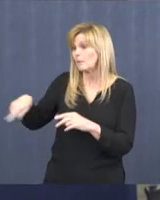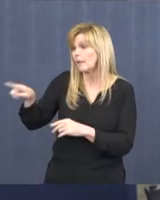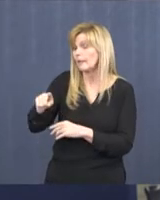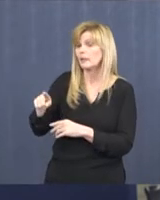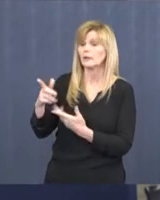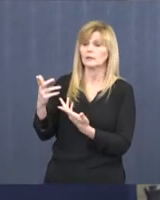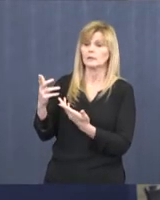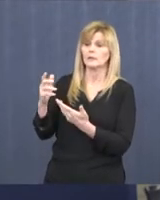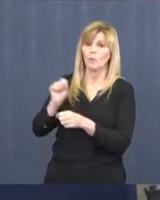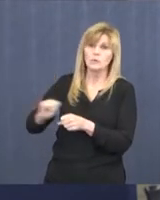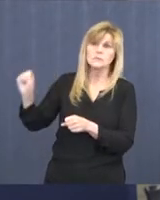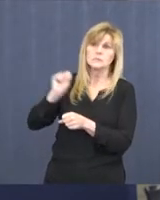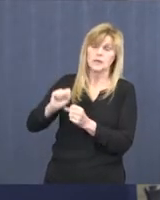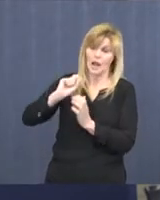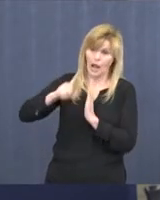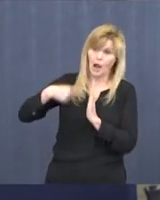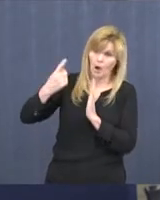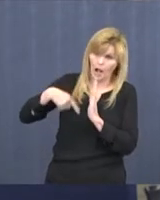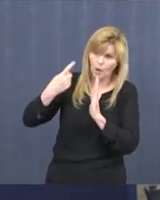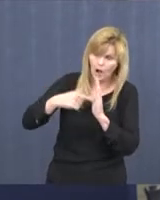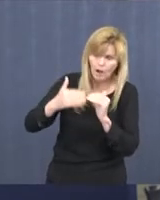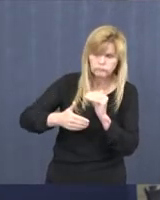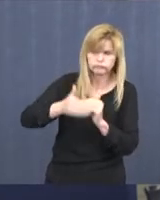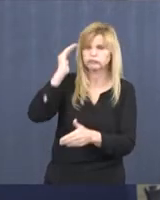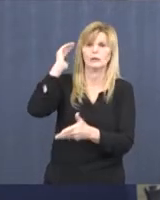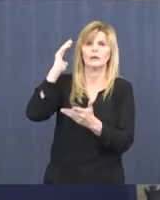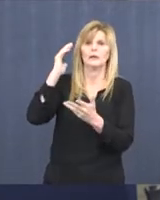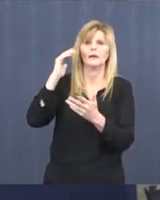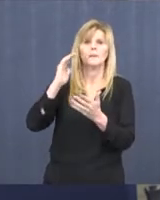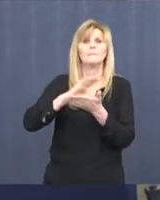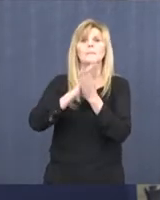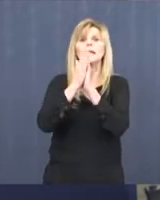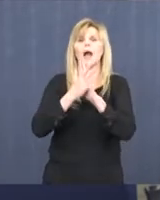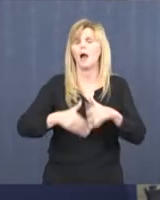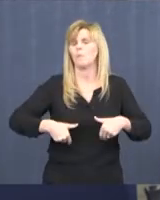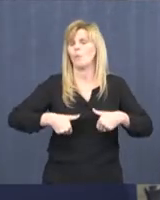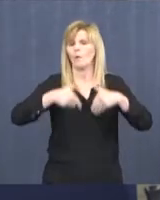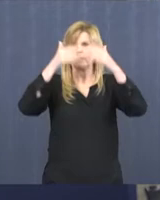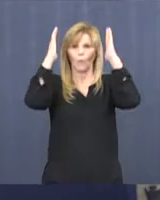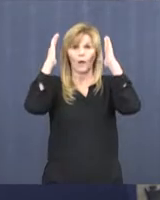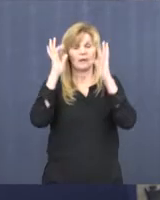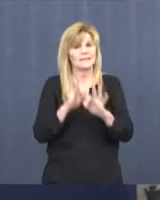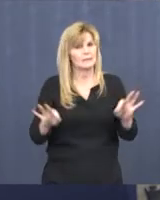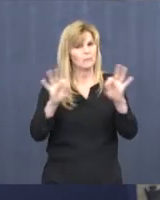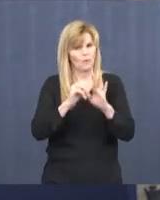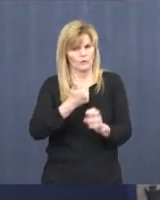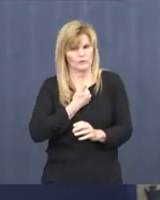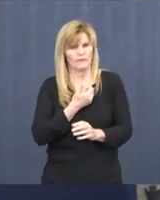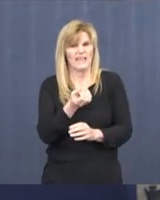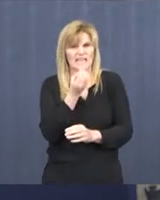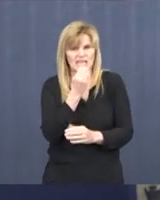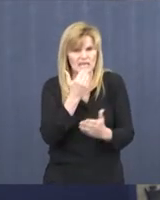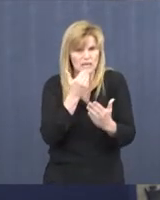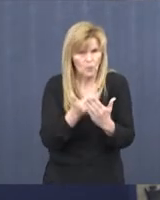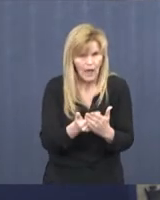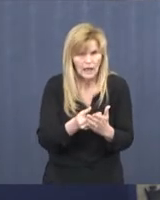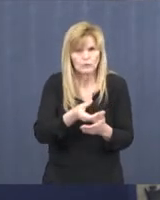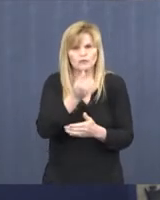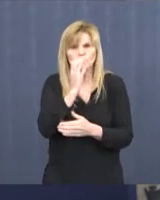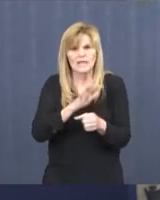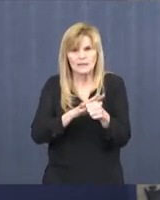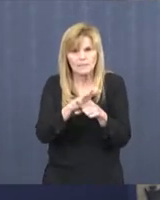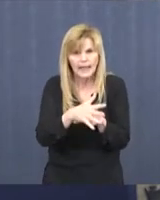a lot of hours is that whole mental health piece. It's eating well. It's resting. It's hydrating. It's